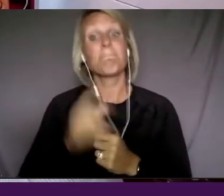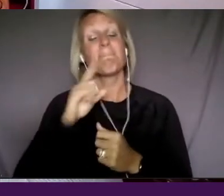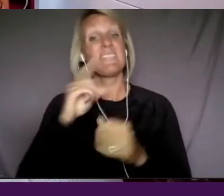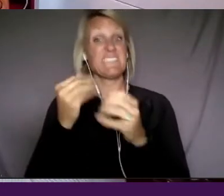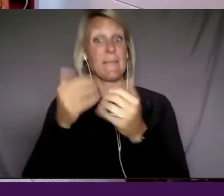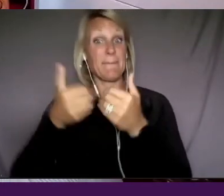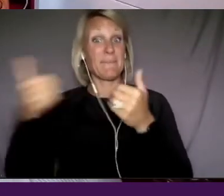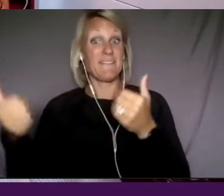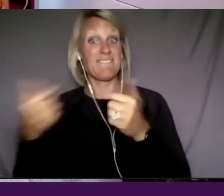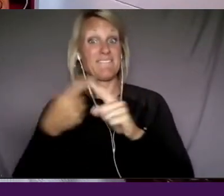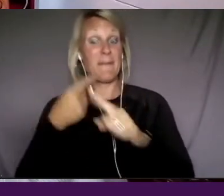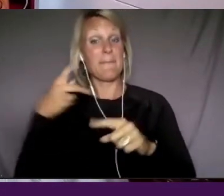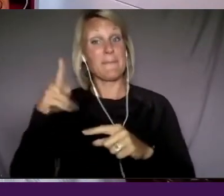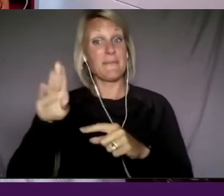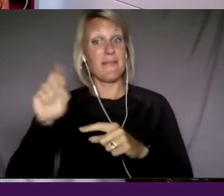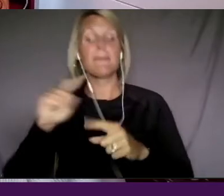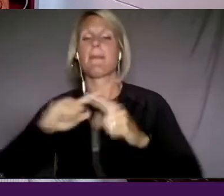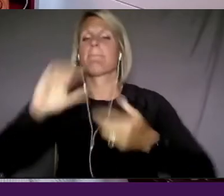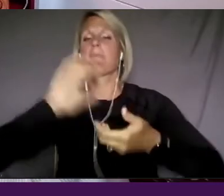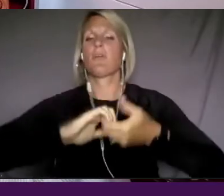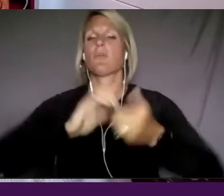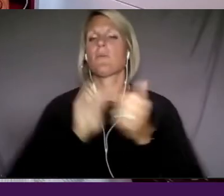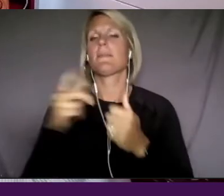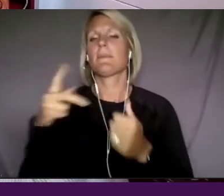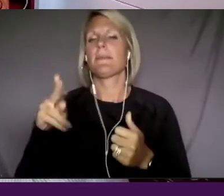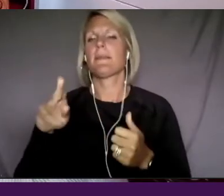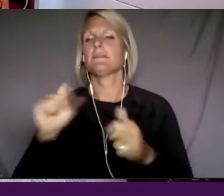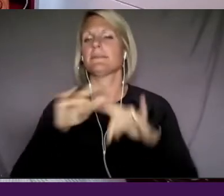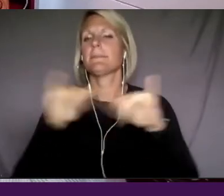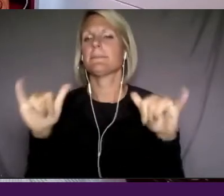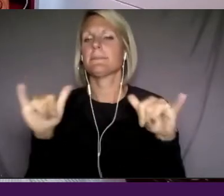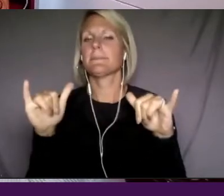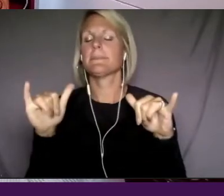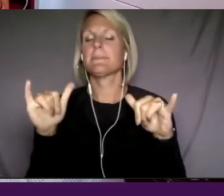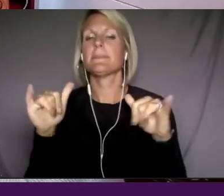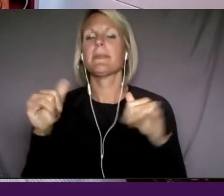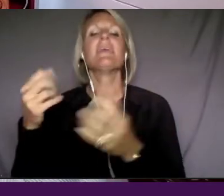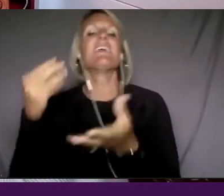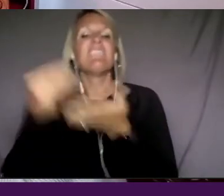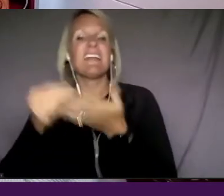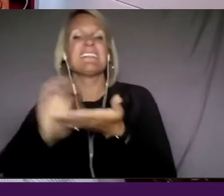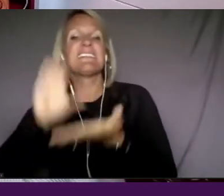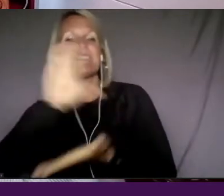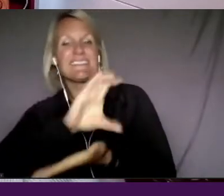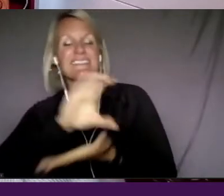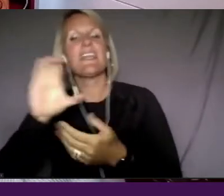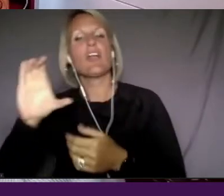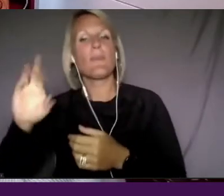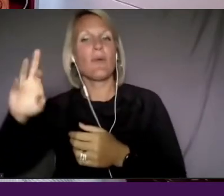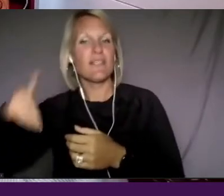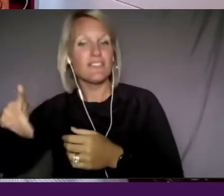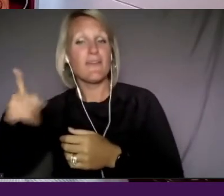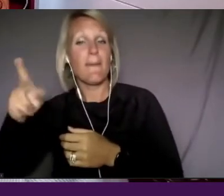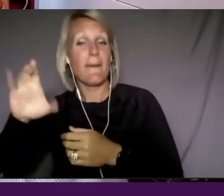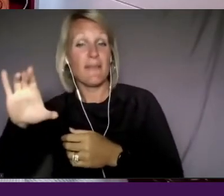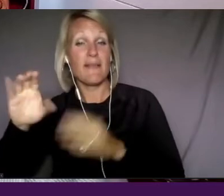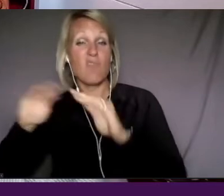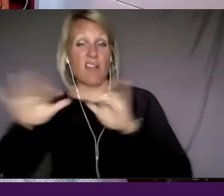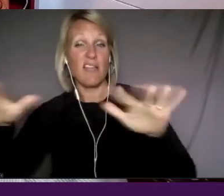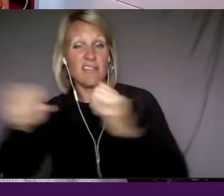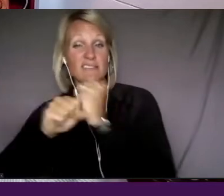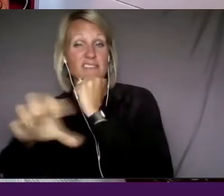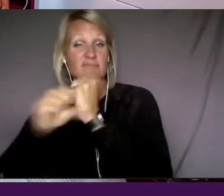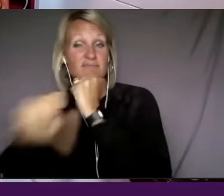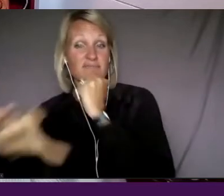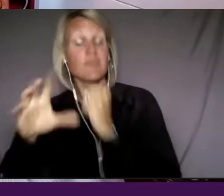but it's in partnership with PBS, but it's funded by the corporation for public broadcasting, really with the understanding that